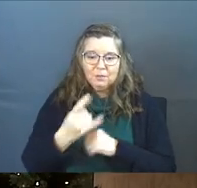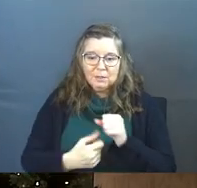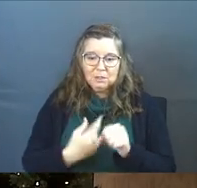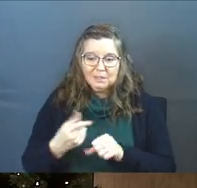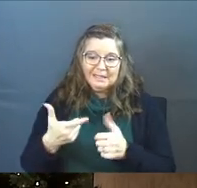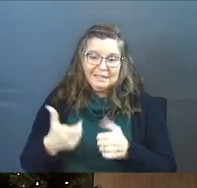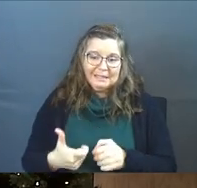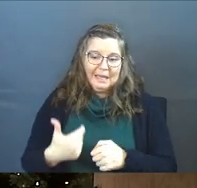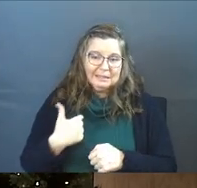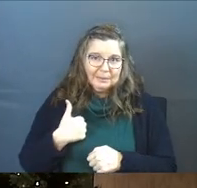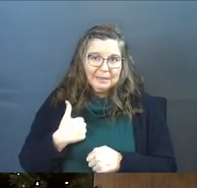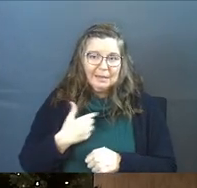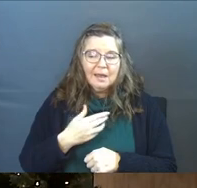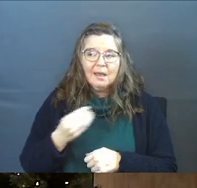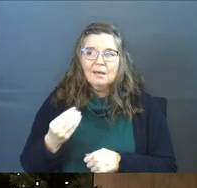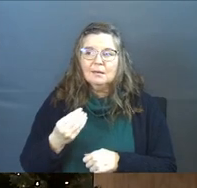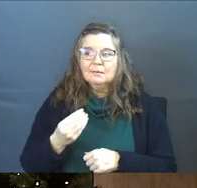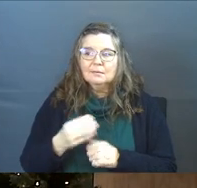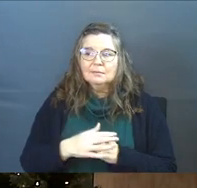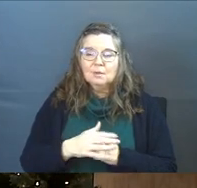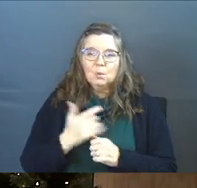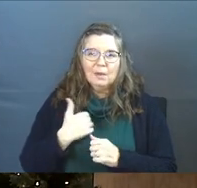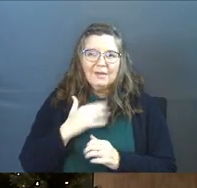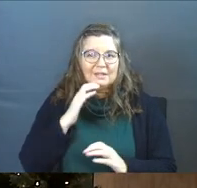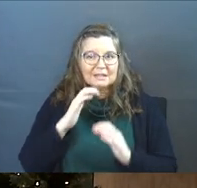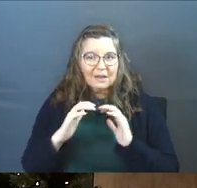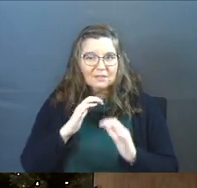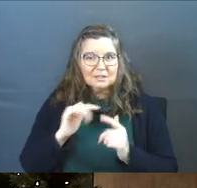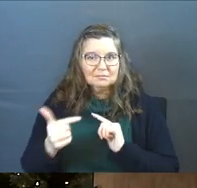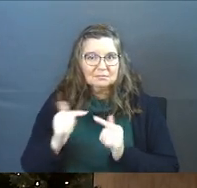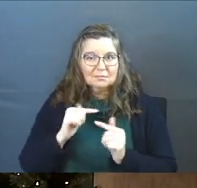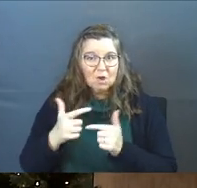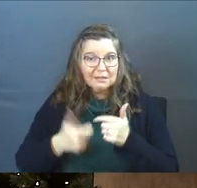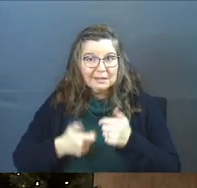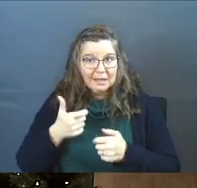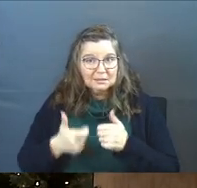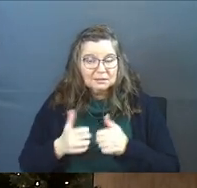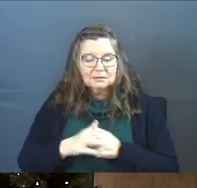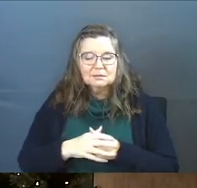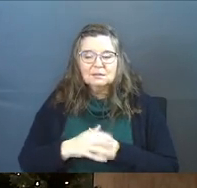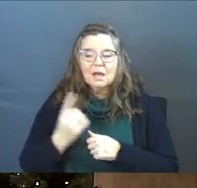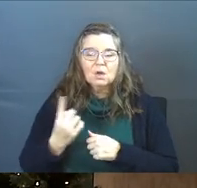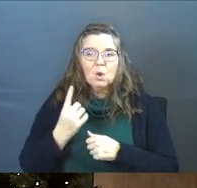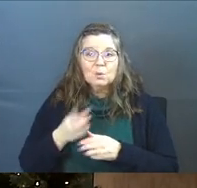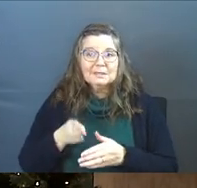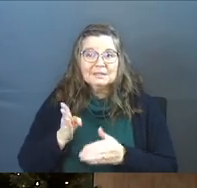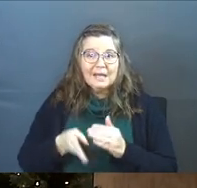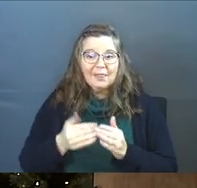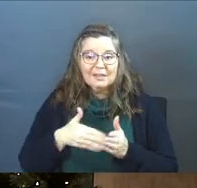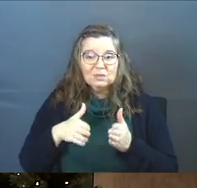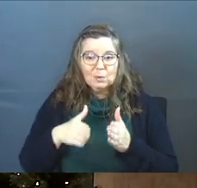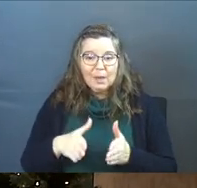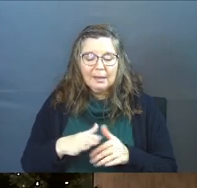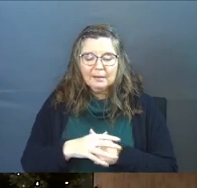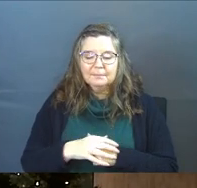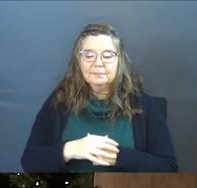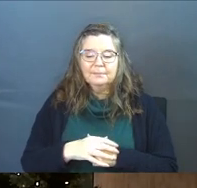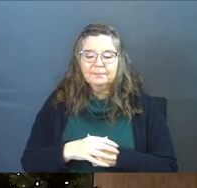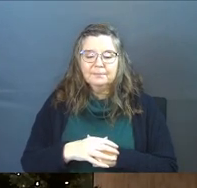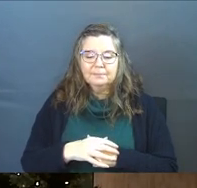years ago, he texted. And we'll have these conversations on text. And it always ends this way.